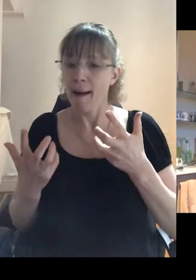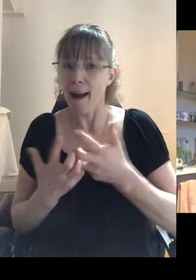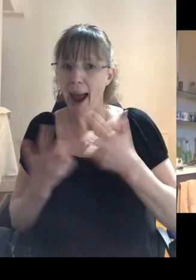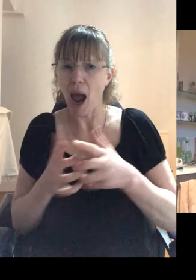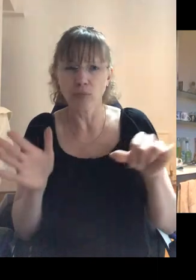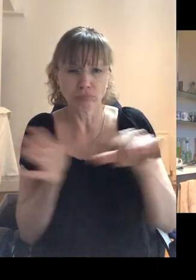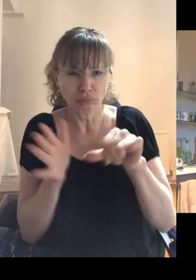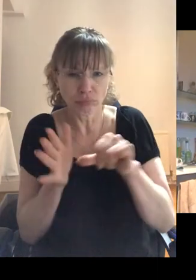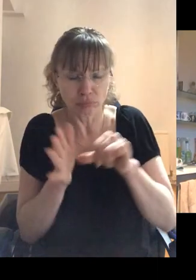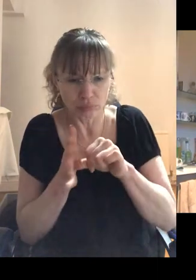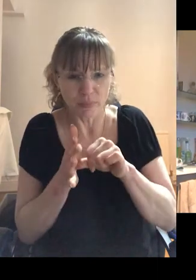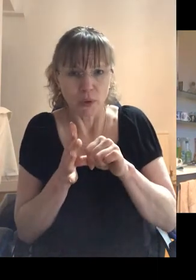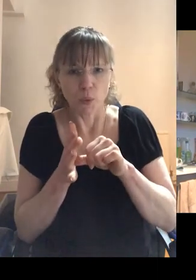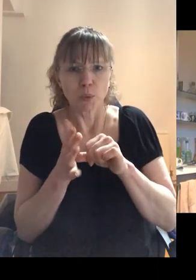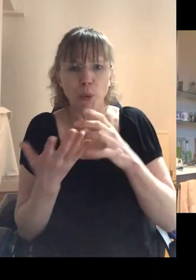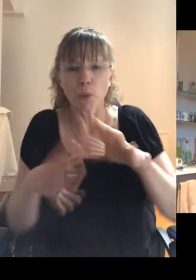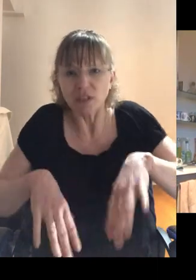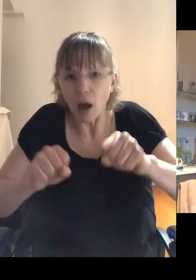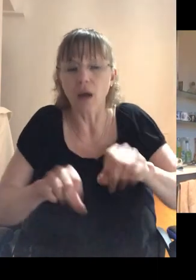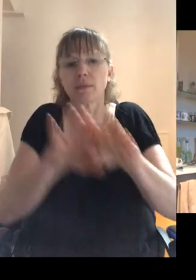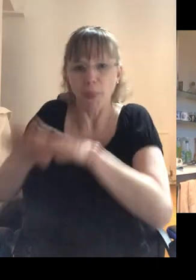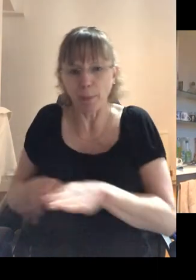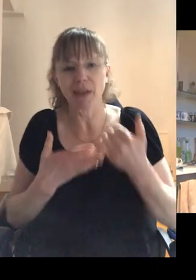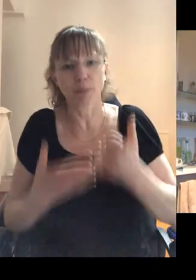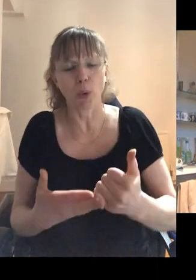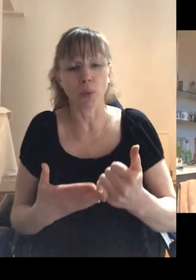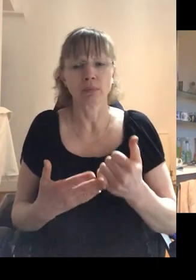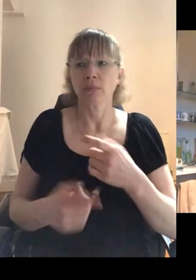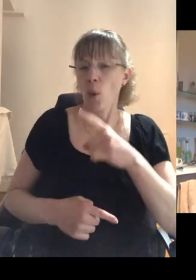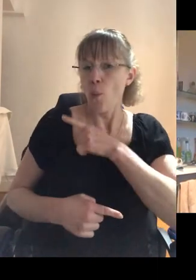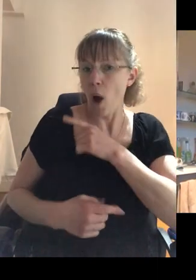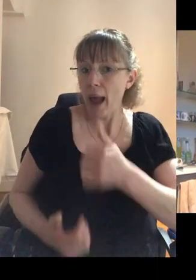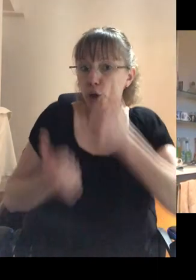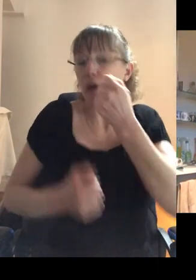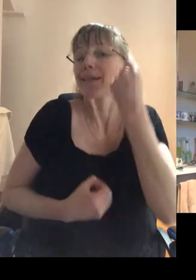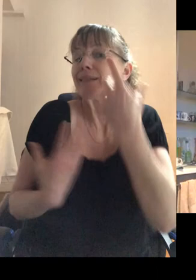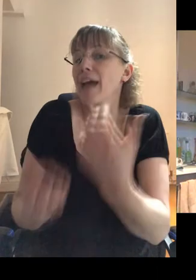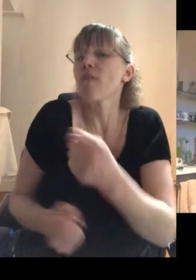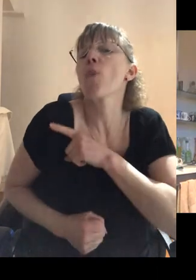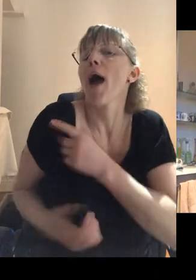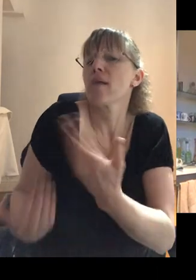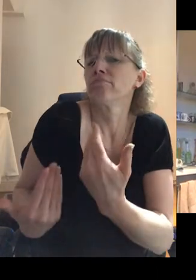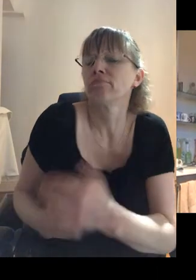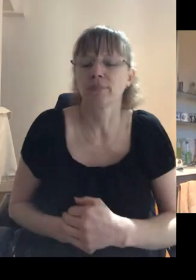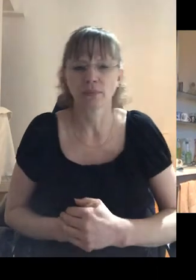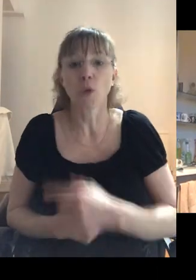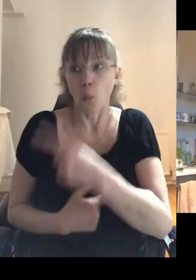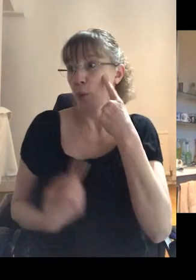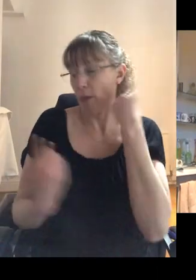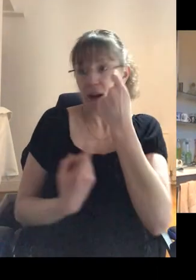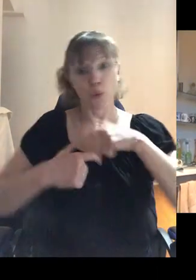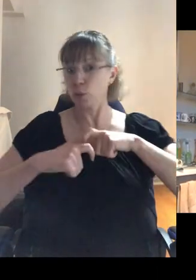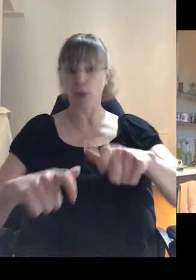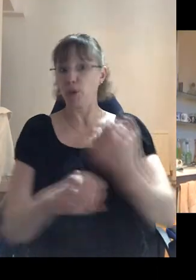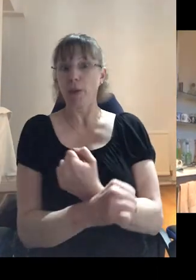how difficult it is to get that kind of thing going? What's your take on why it's a good idea to have it? Because obviously you think that you wouldn't